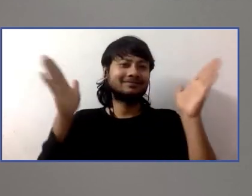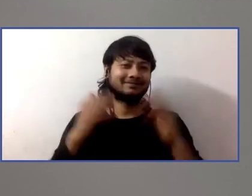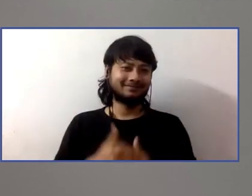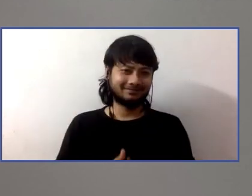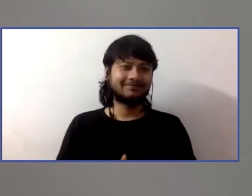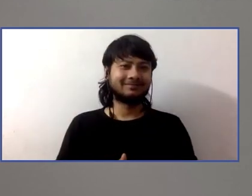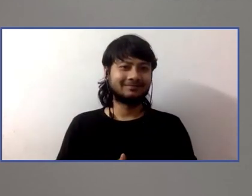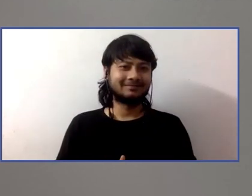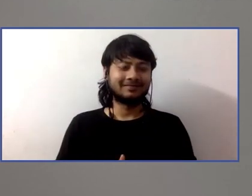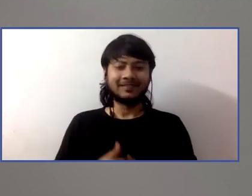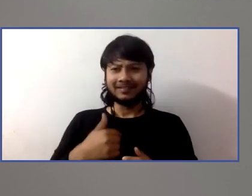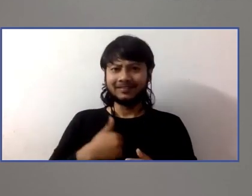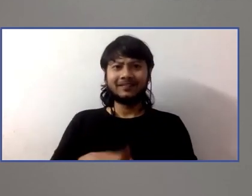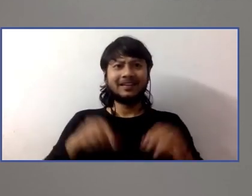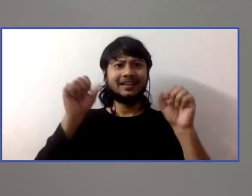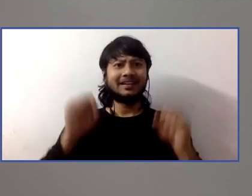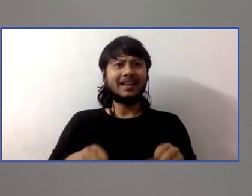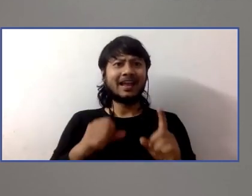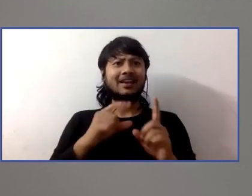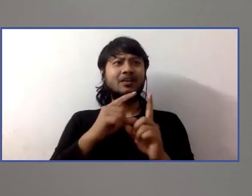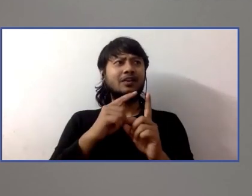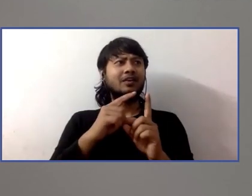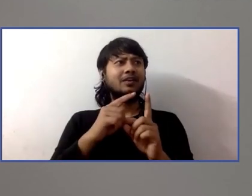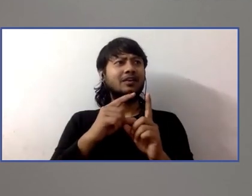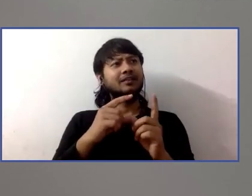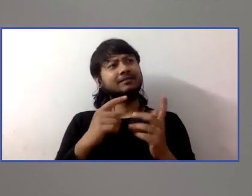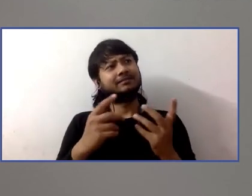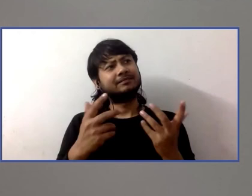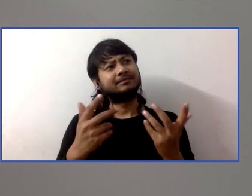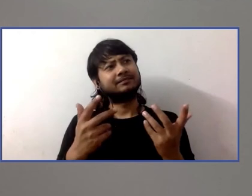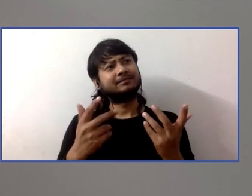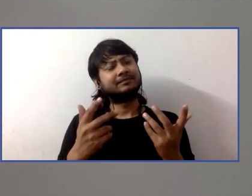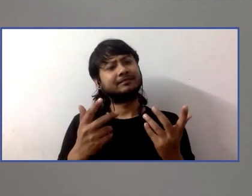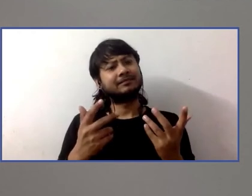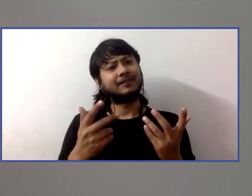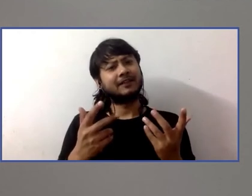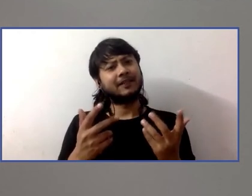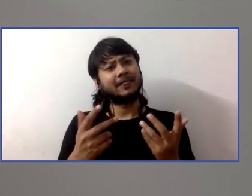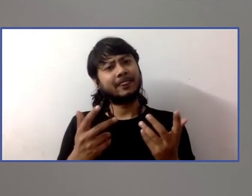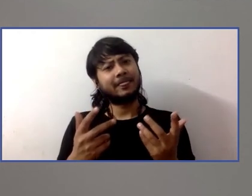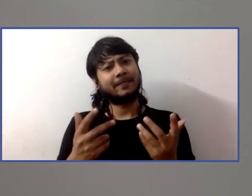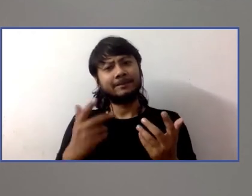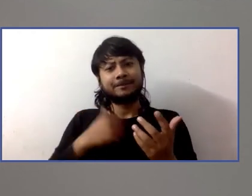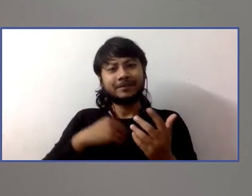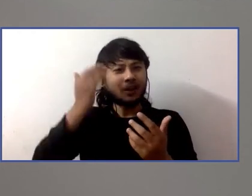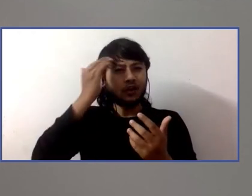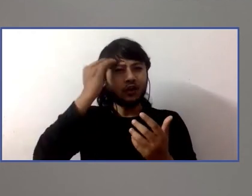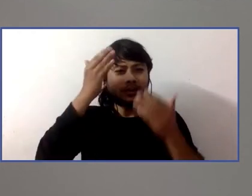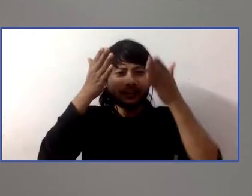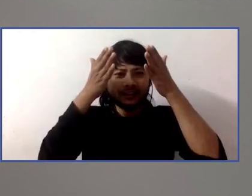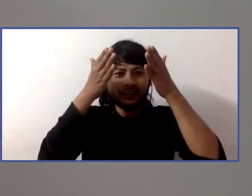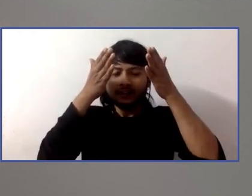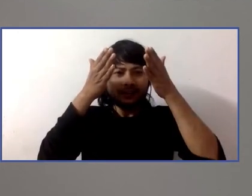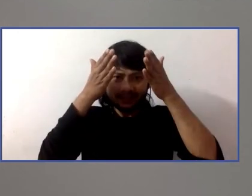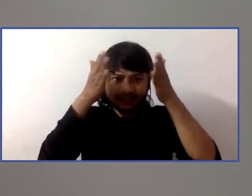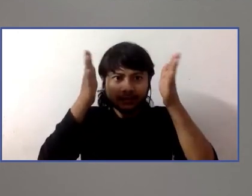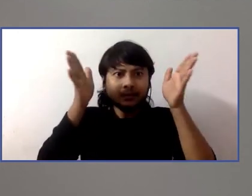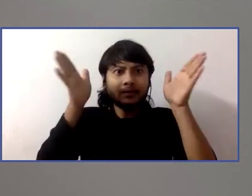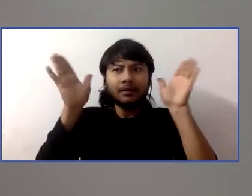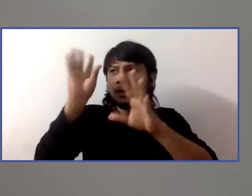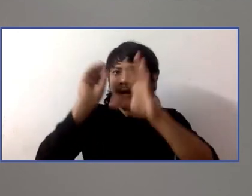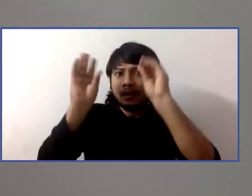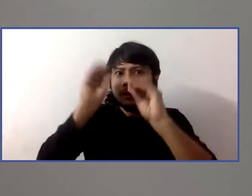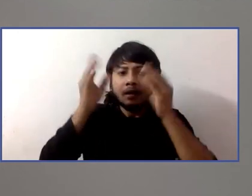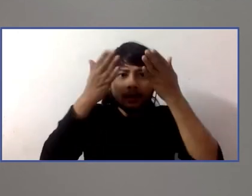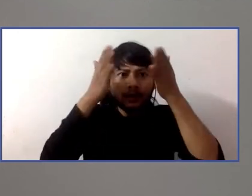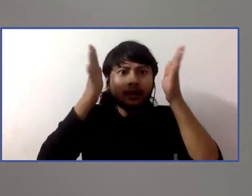that you can do, you know, watching this, maybe, you know, wanting to further your understanding of what I've been able to share today. And for me,